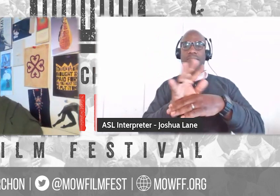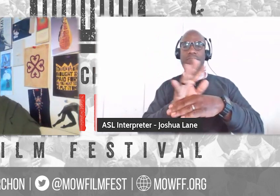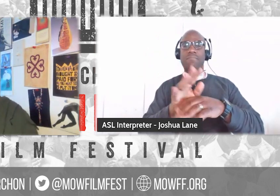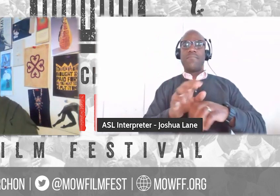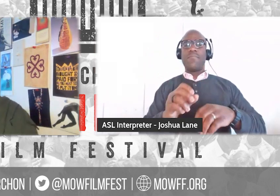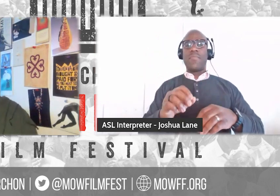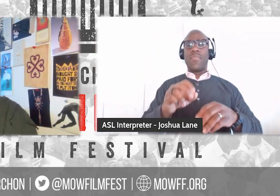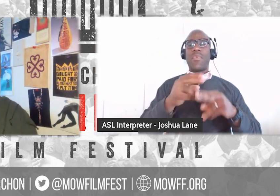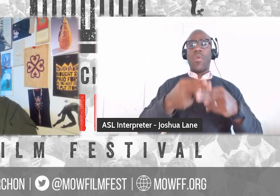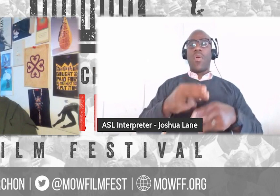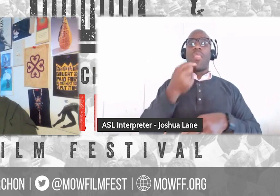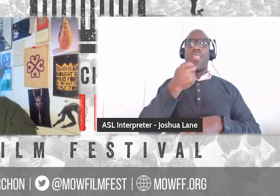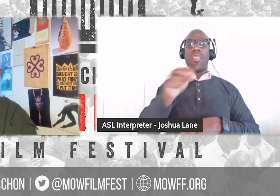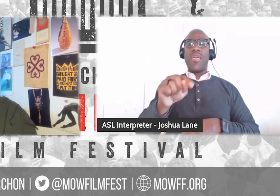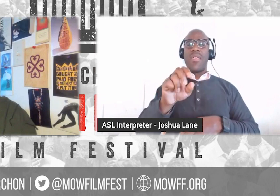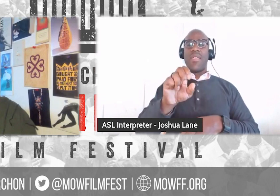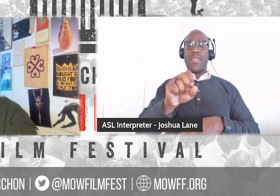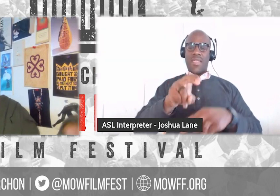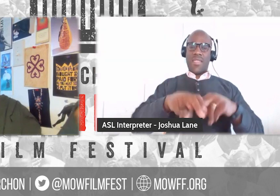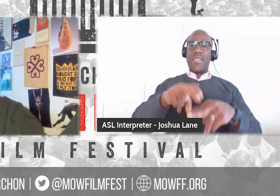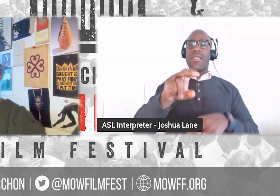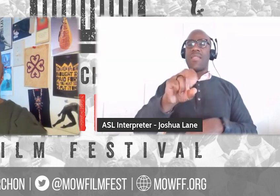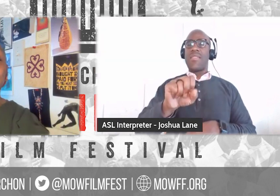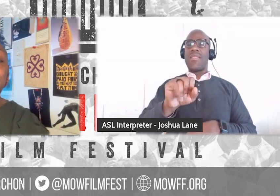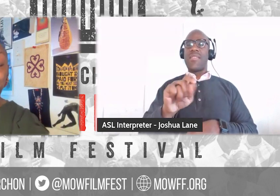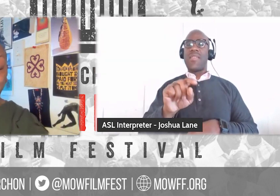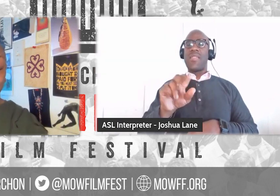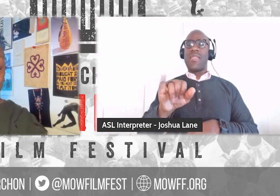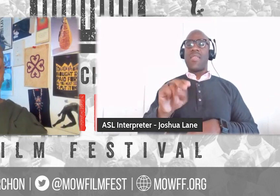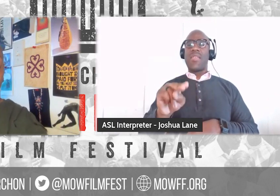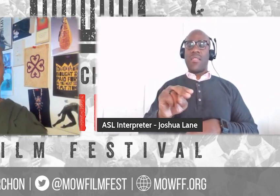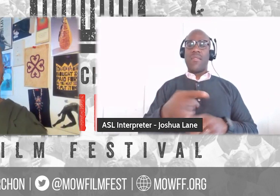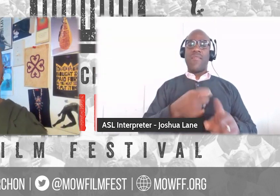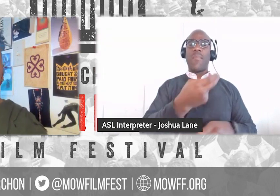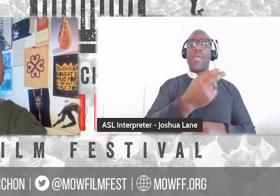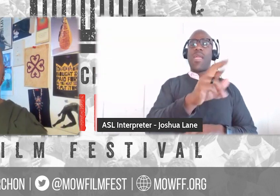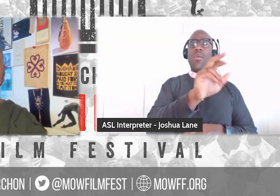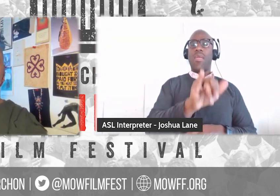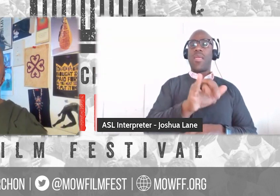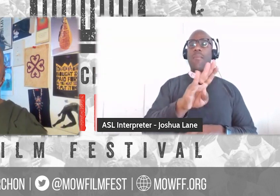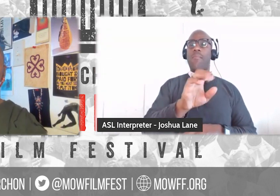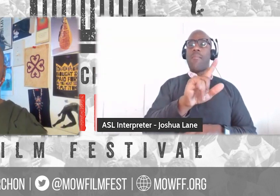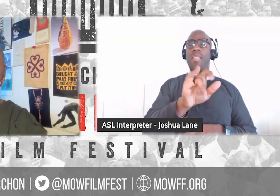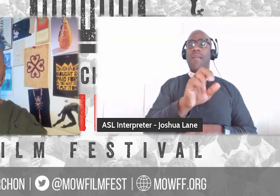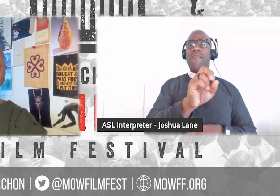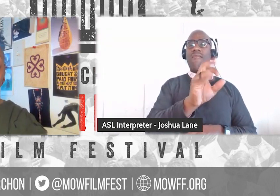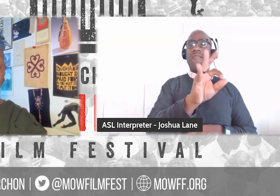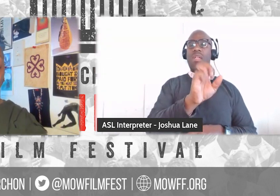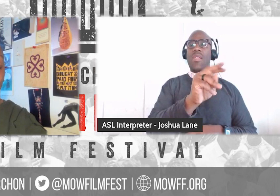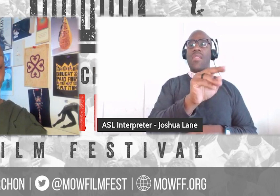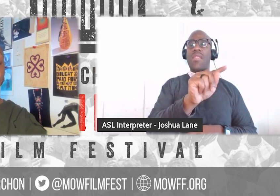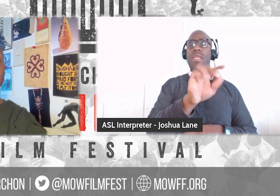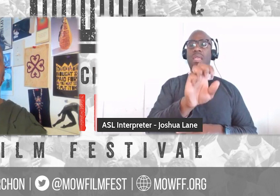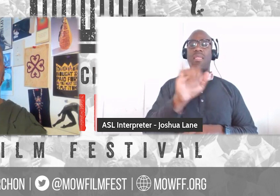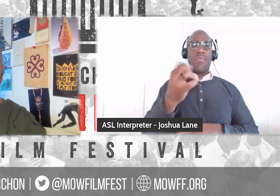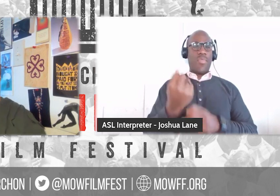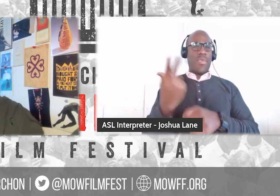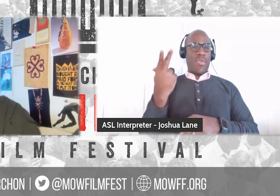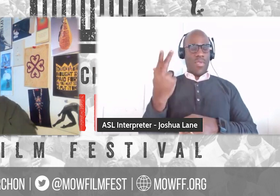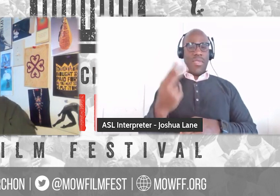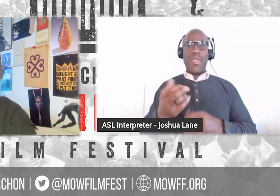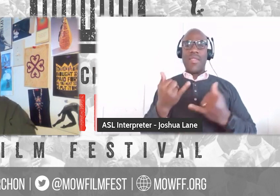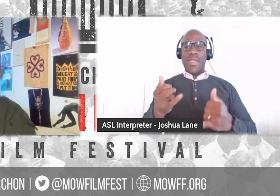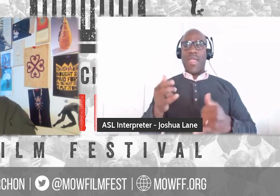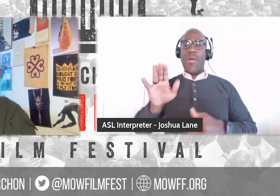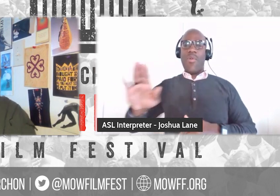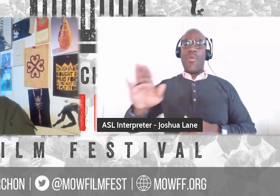in our festival three years ago. Her newest film, The Rebellious Life of Mrs. Rosa Parks, just debuted